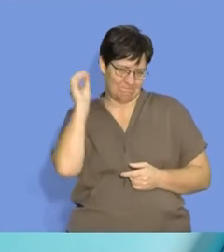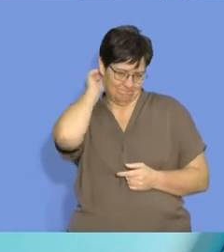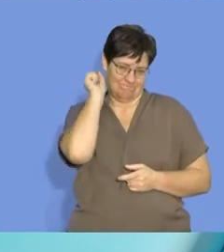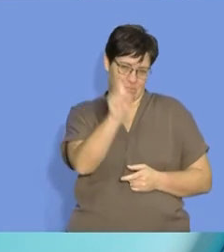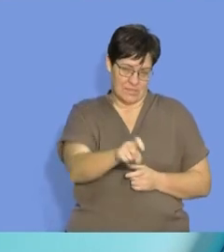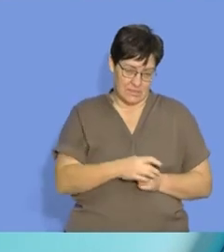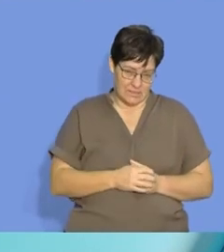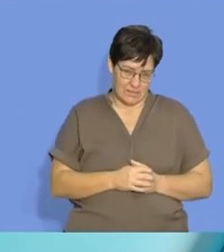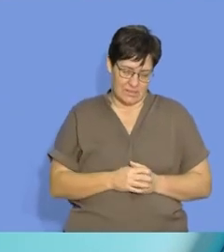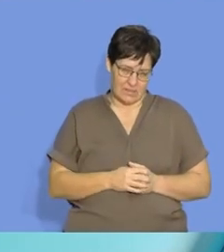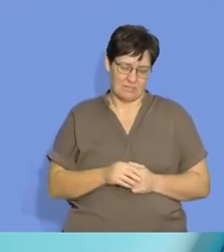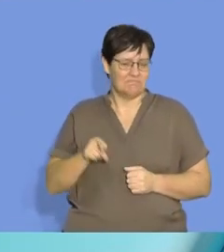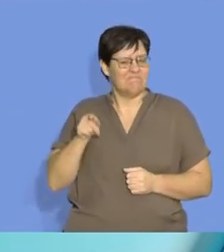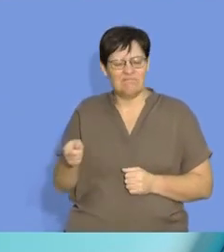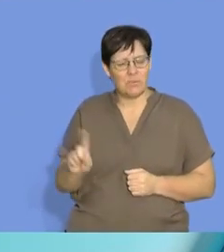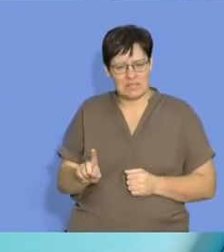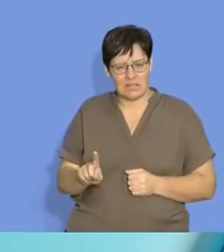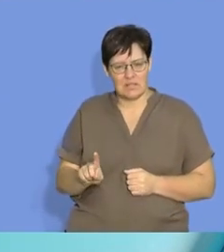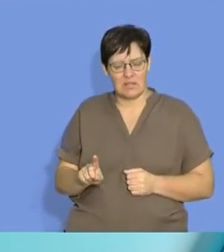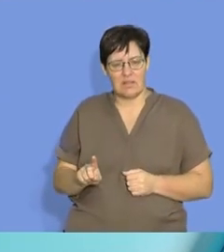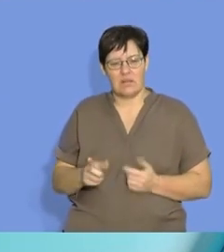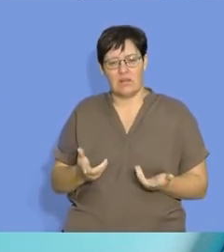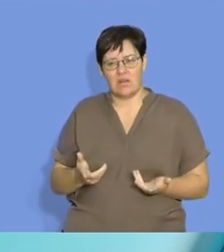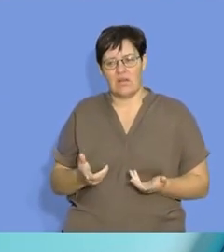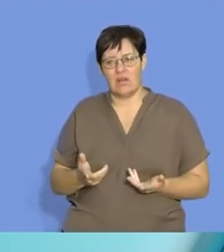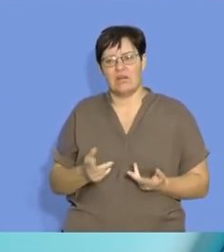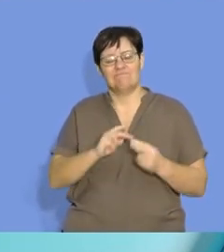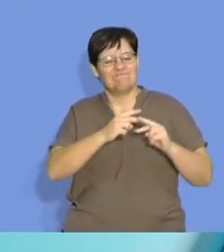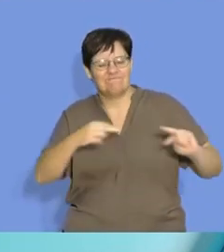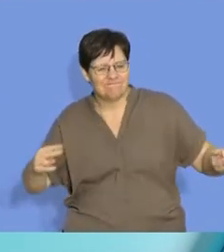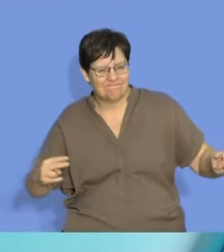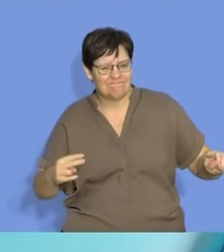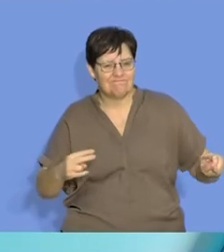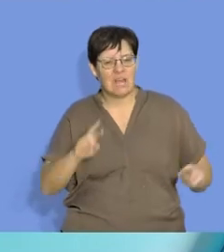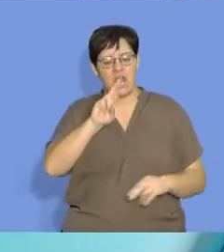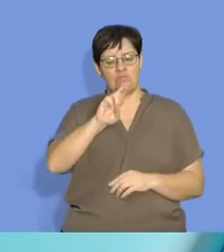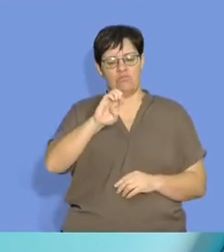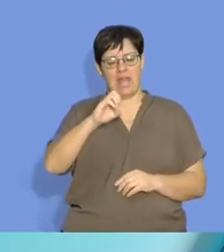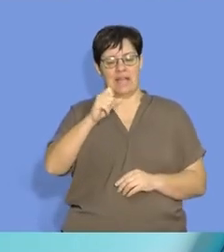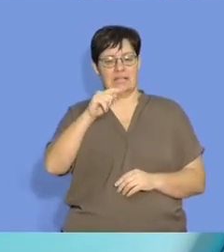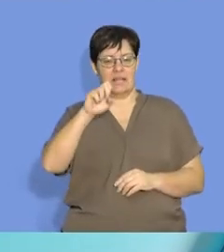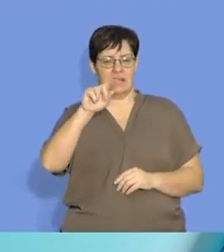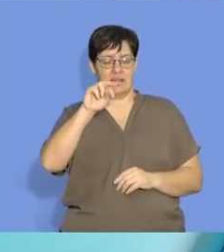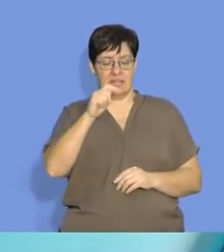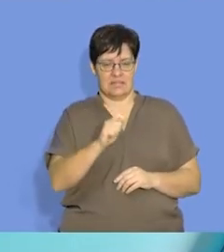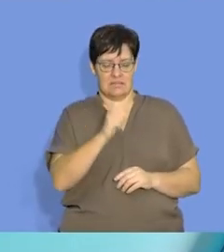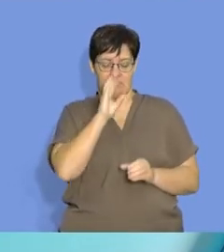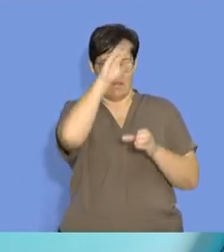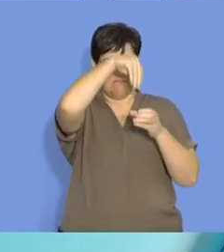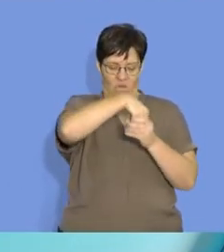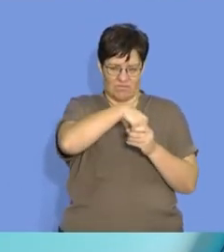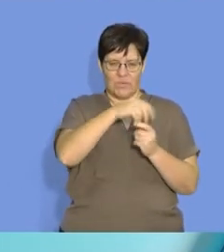factor that needs to be taken in consideration, and that is the nature or the type of reactants that we use.